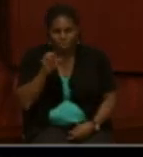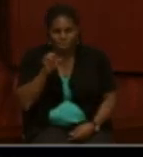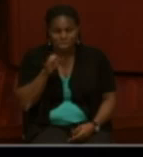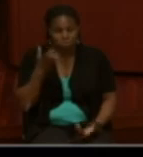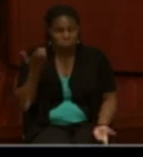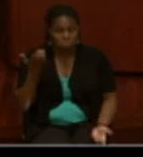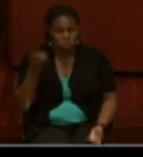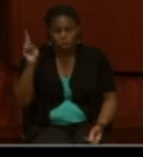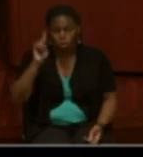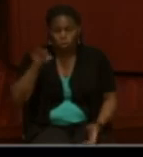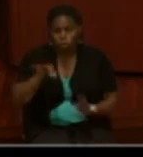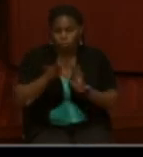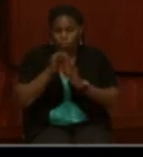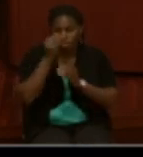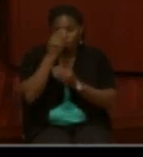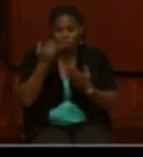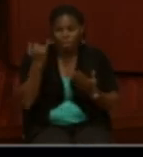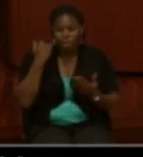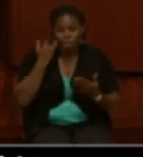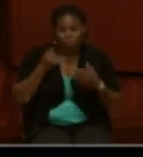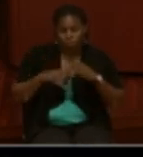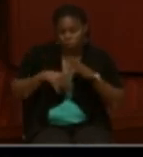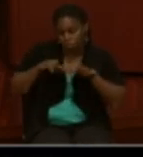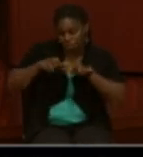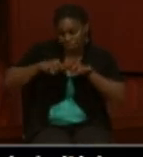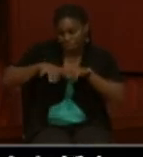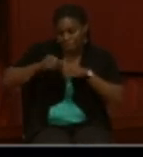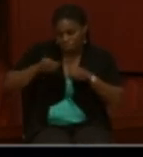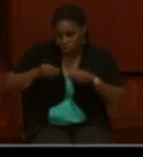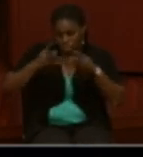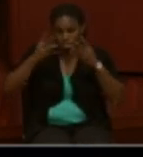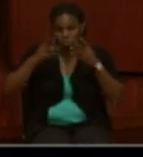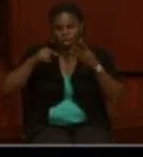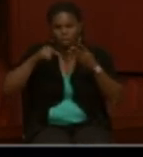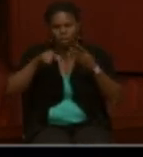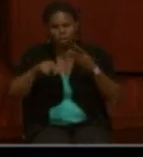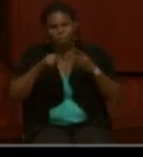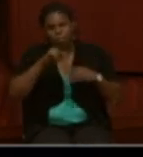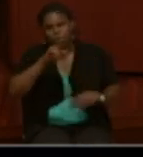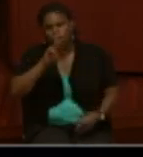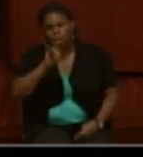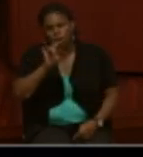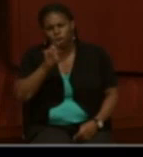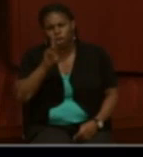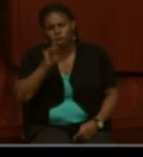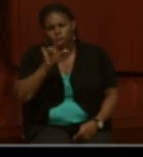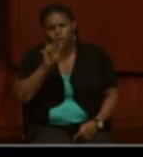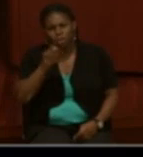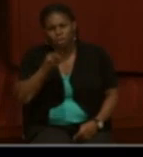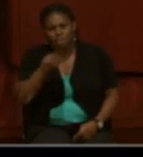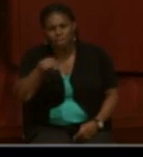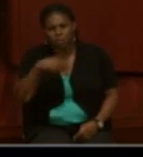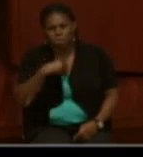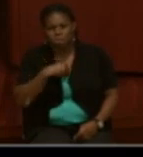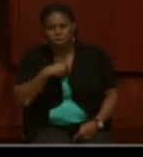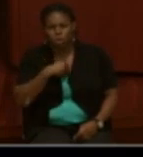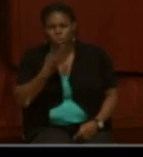information. Because if you looked up George Kirkland and you found him in the 1st Missouri Infantry, you would assume that he was a white soldier.